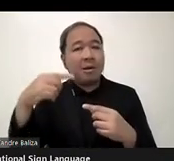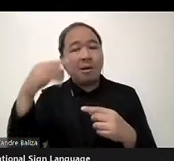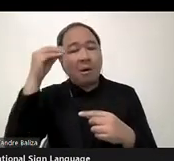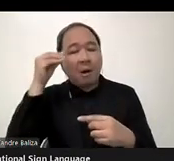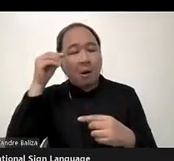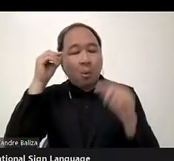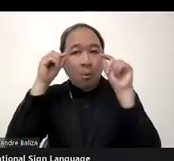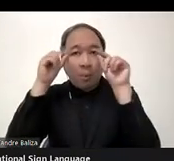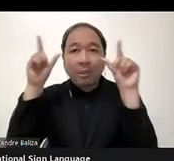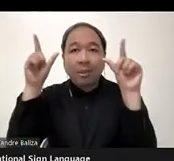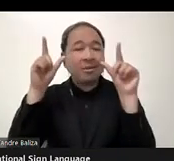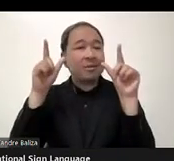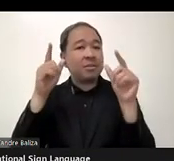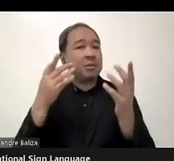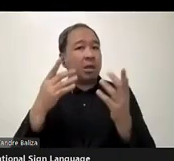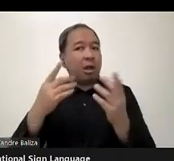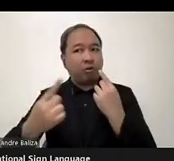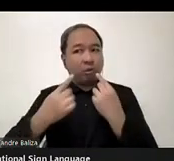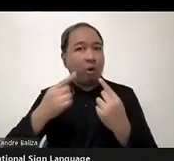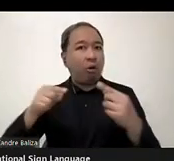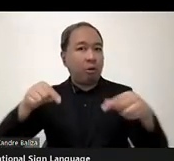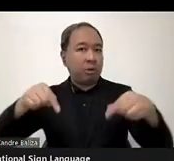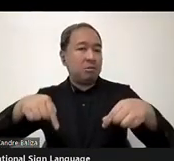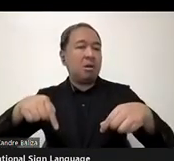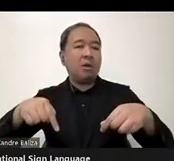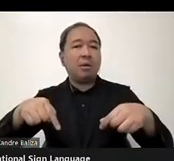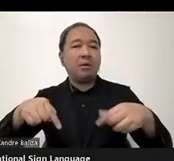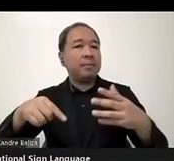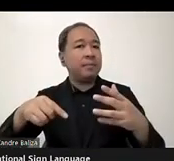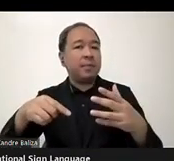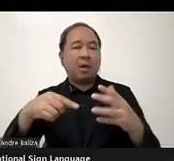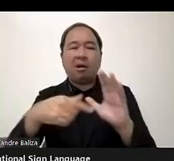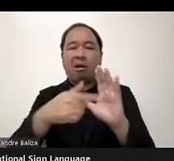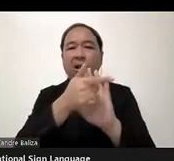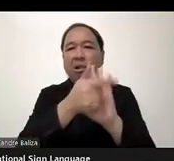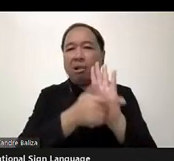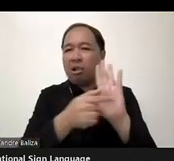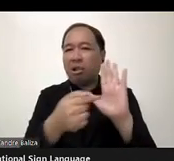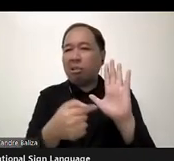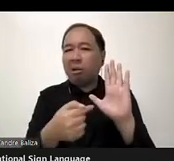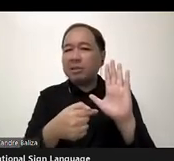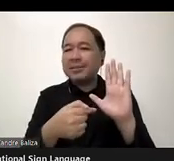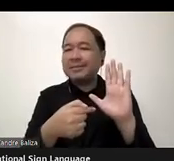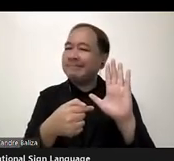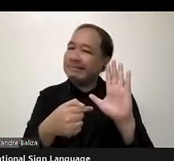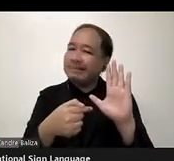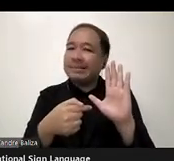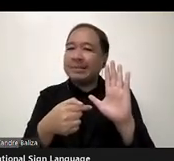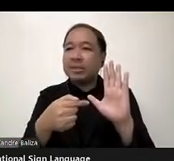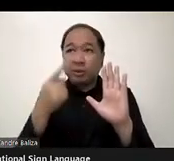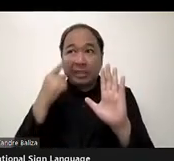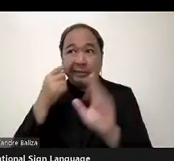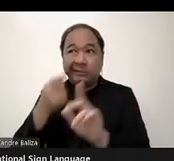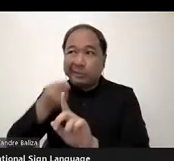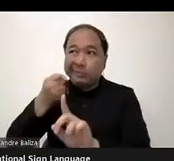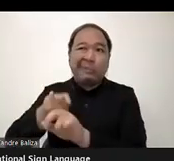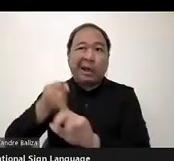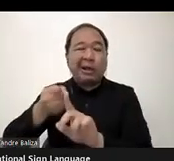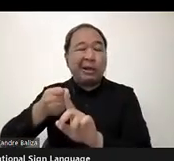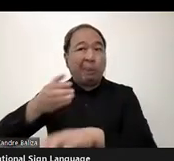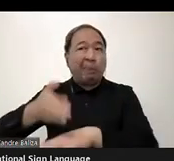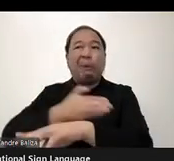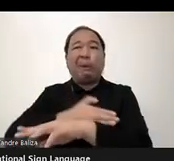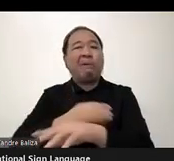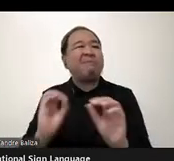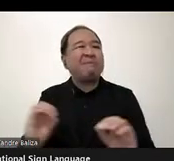about the laws which don't really mean anything often, especially when these laws are